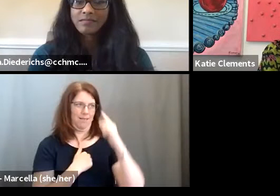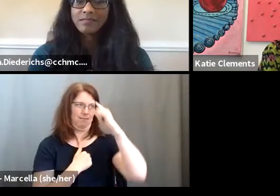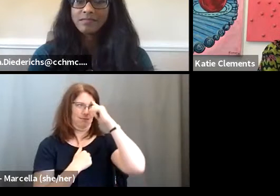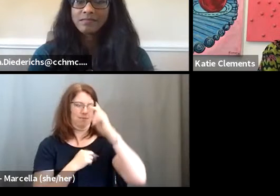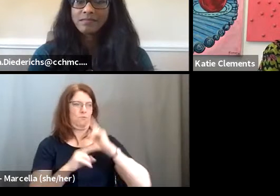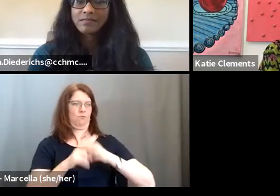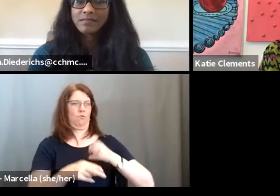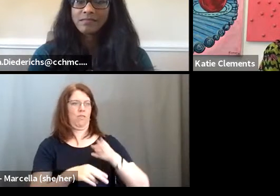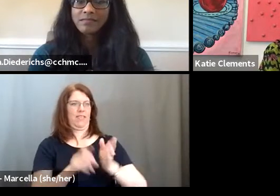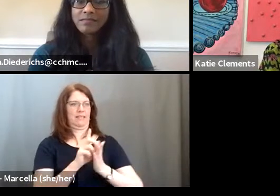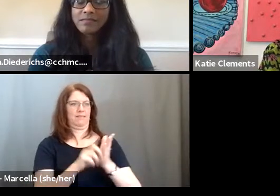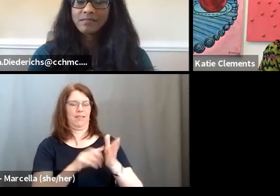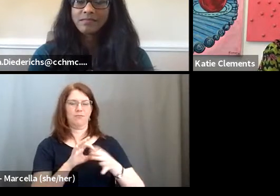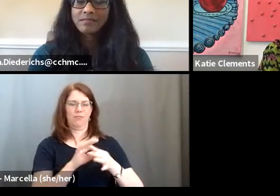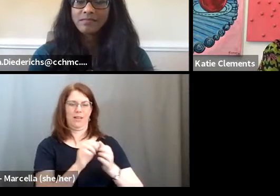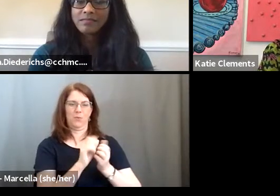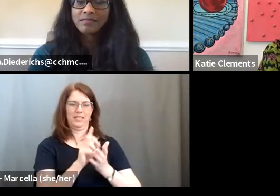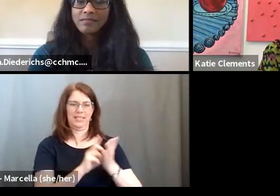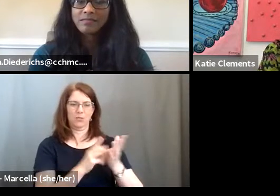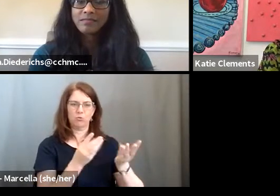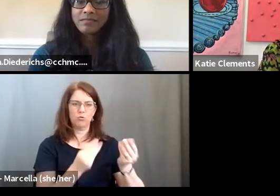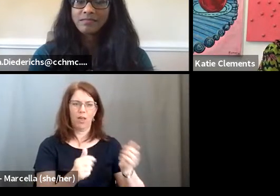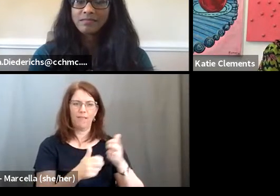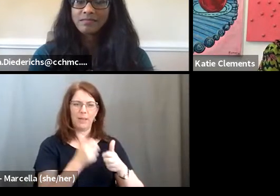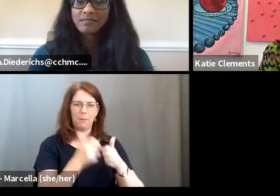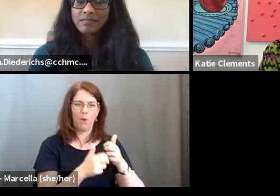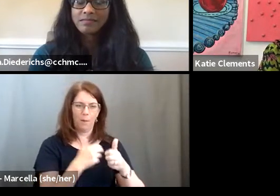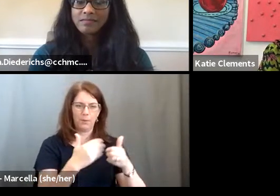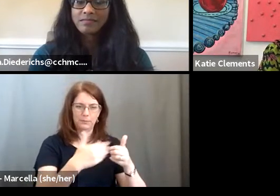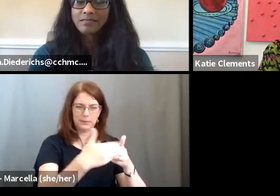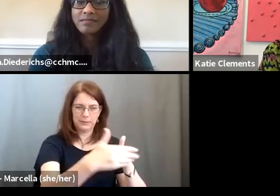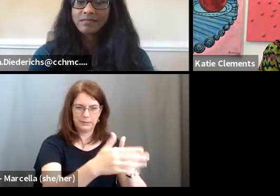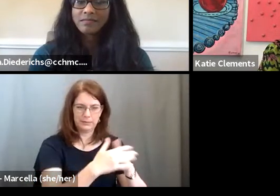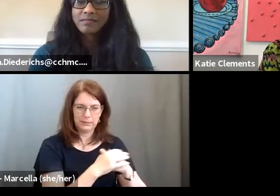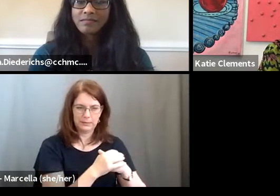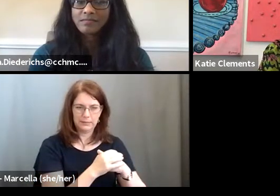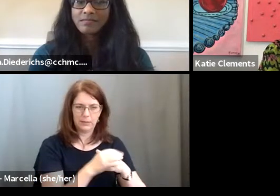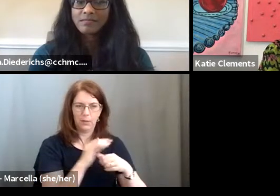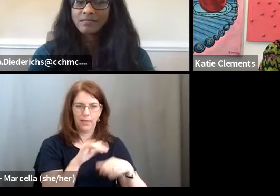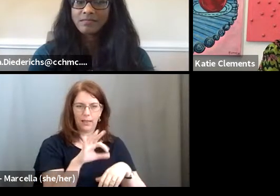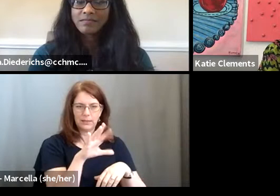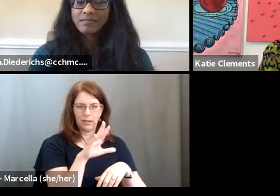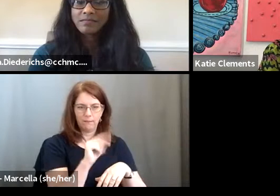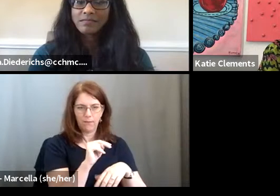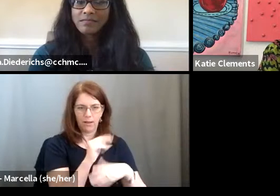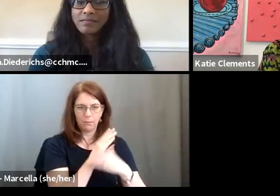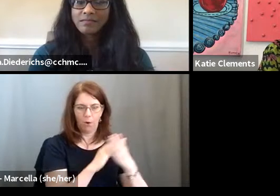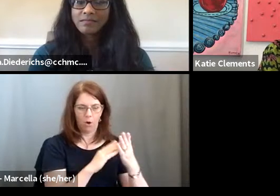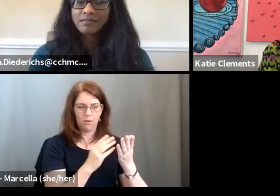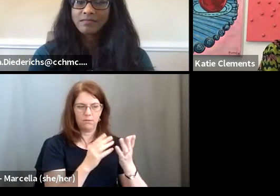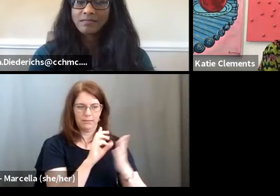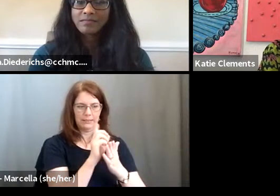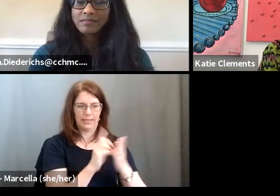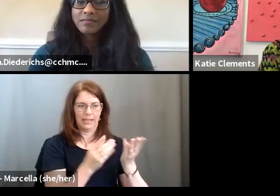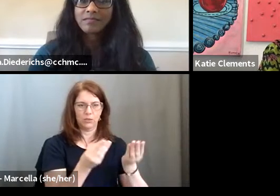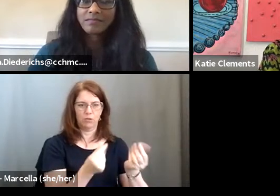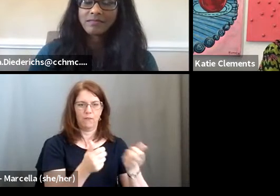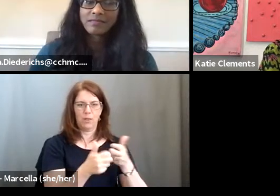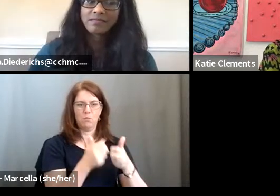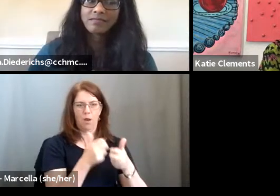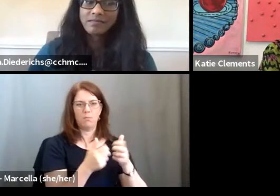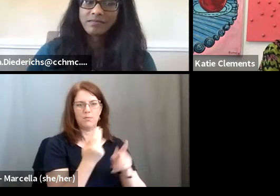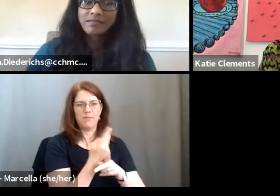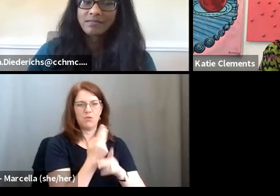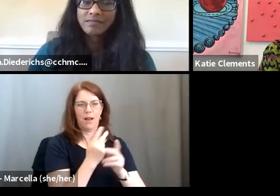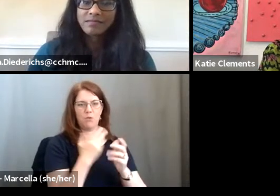It's very design related. It's you're just solving problems. So, um, I think that's the fun part of design is solving the problems and figuring out good ways